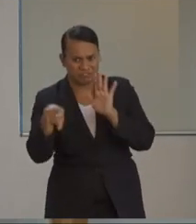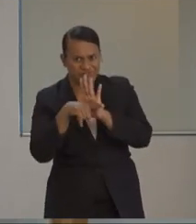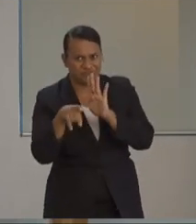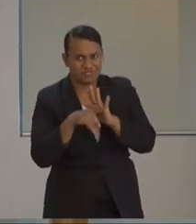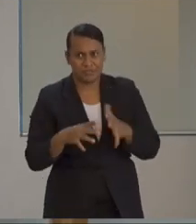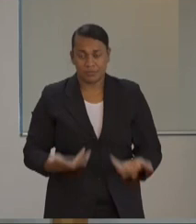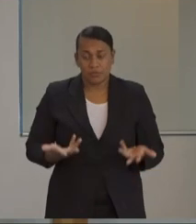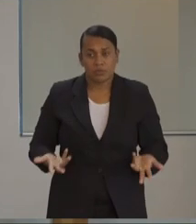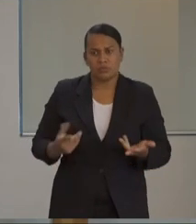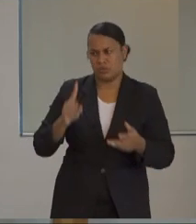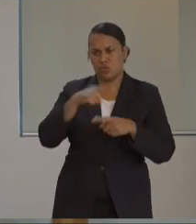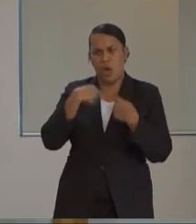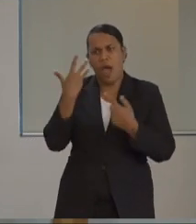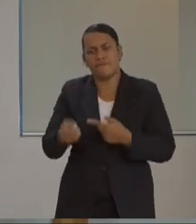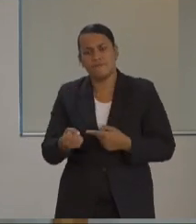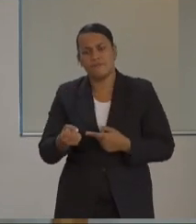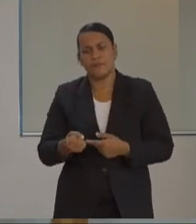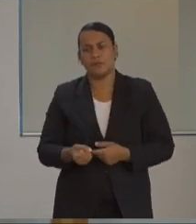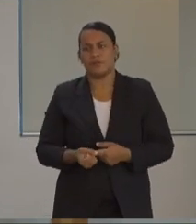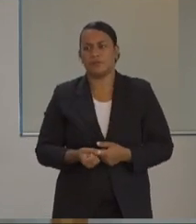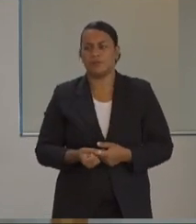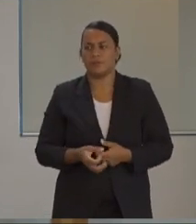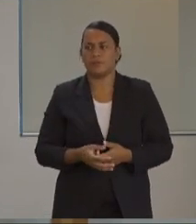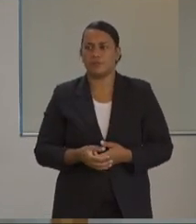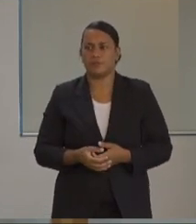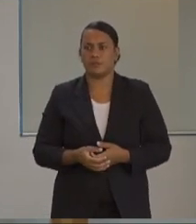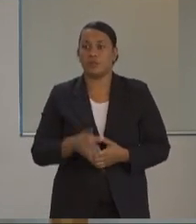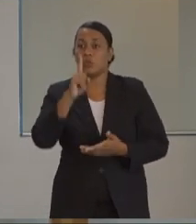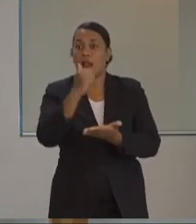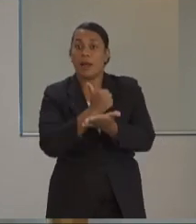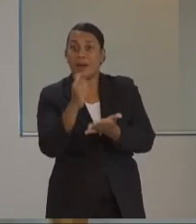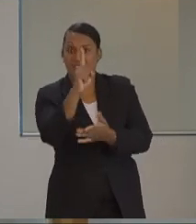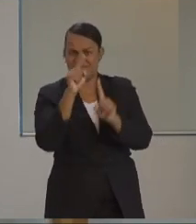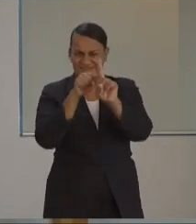mathematical